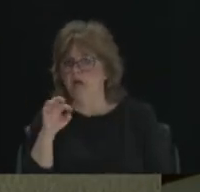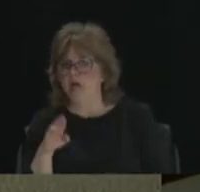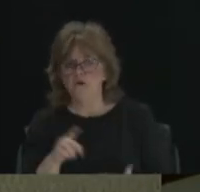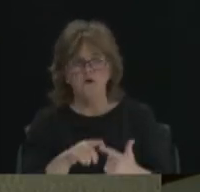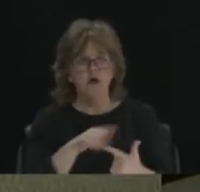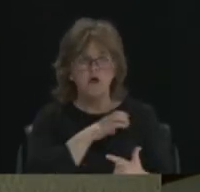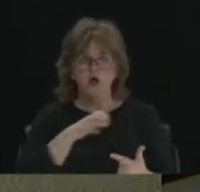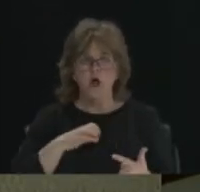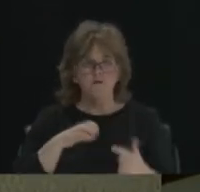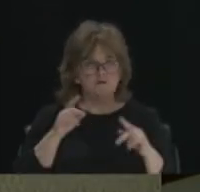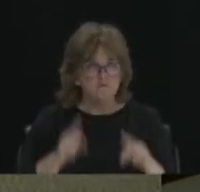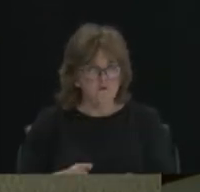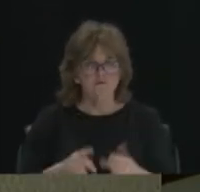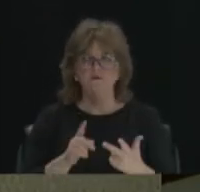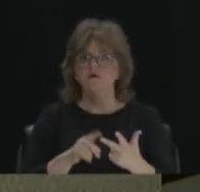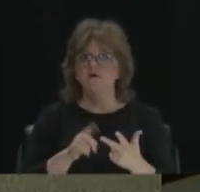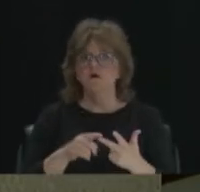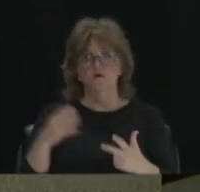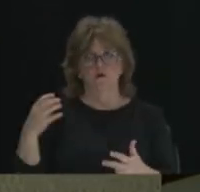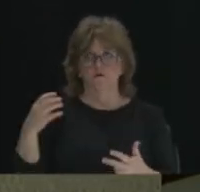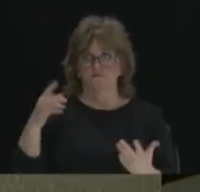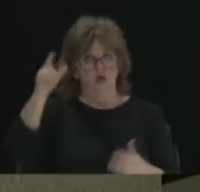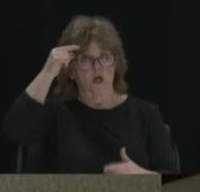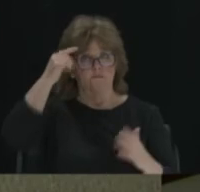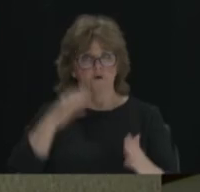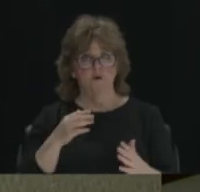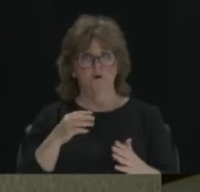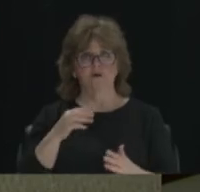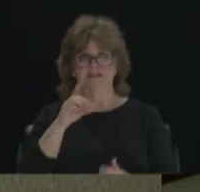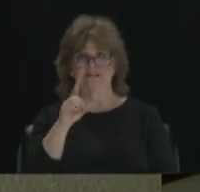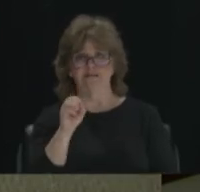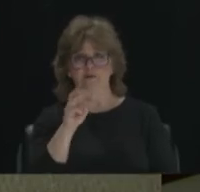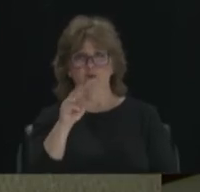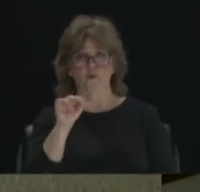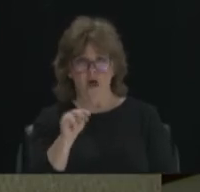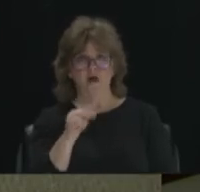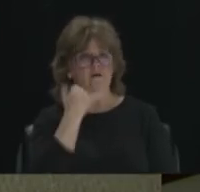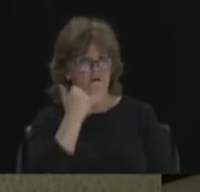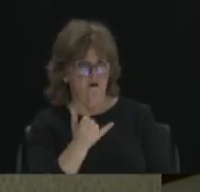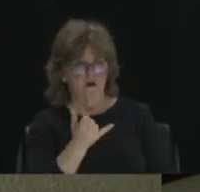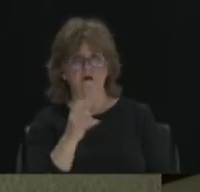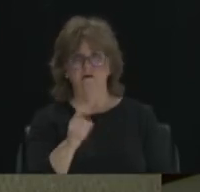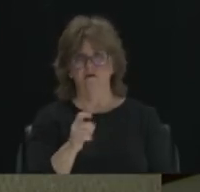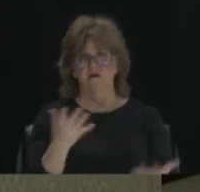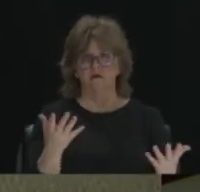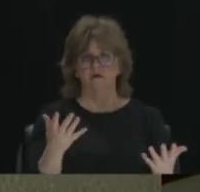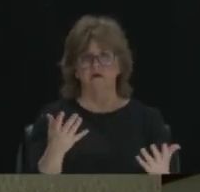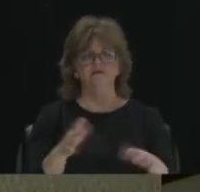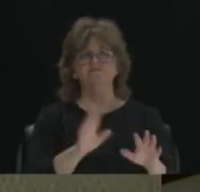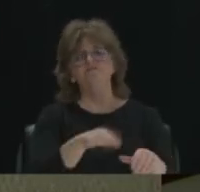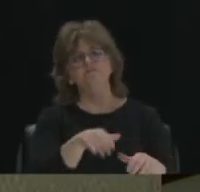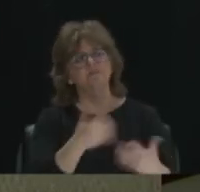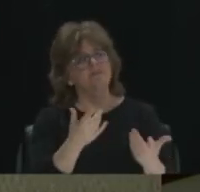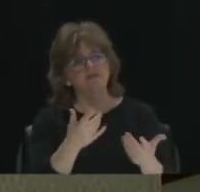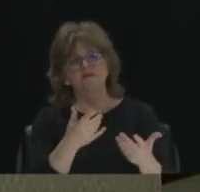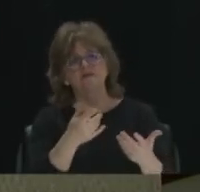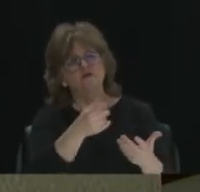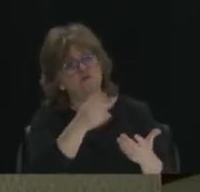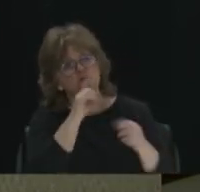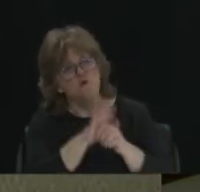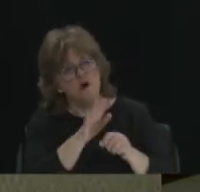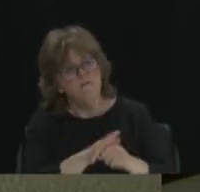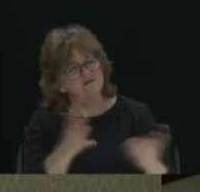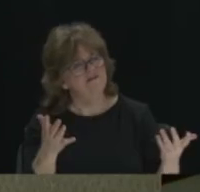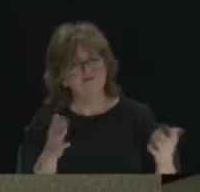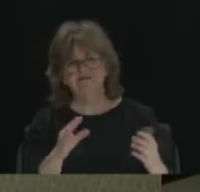an elected official, call Mike DeWine's office to be able to say, look, these things aren't happening as they were promised or as we think they ought to,